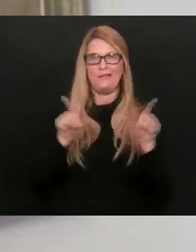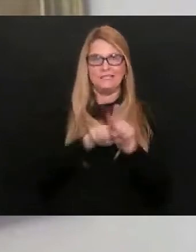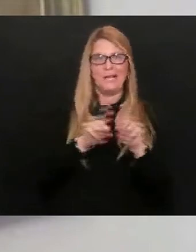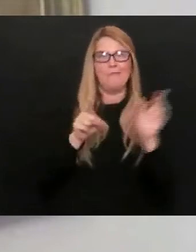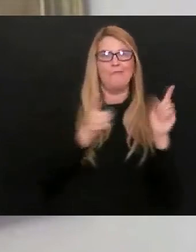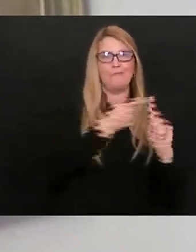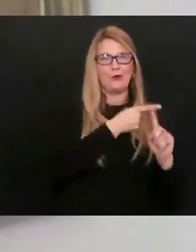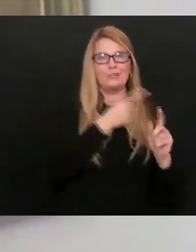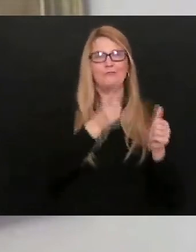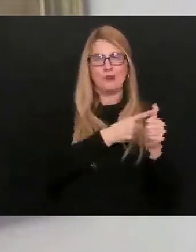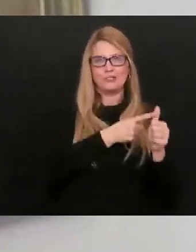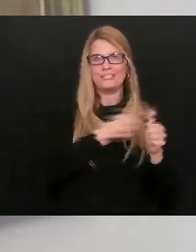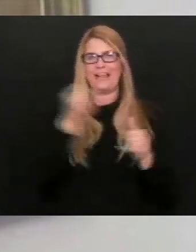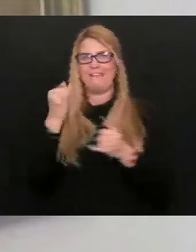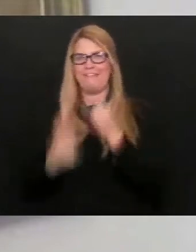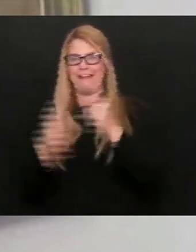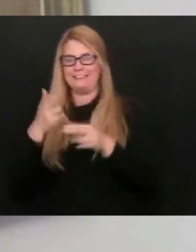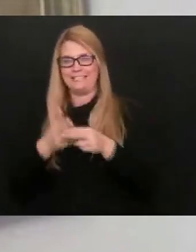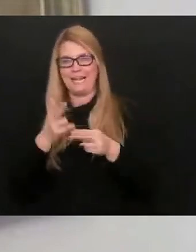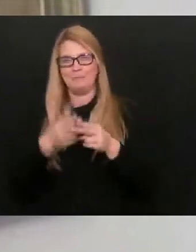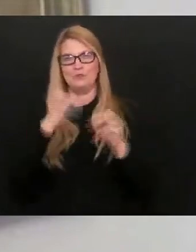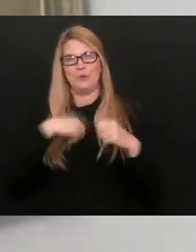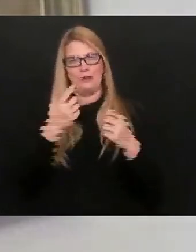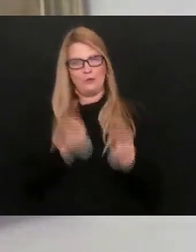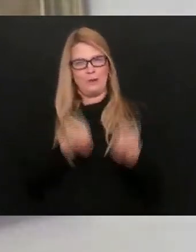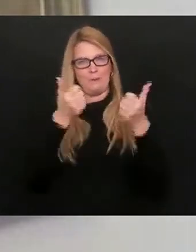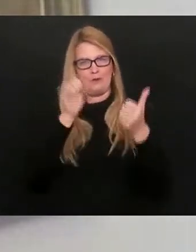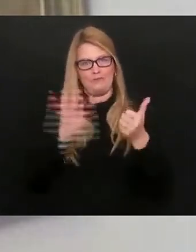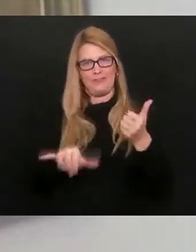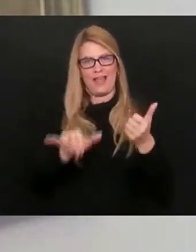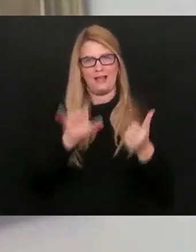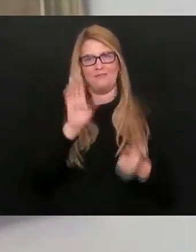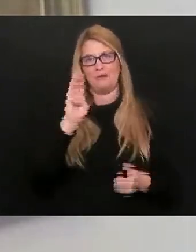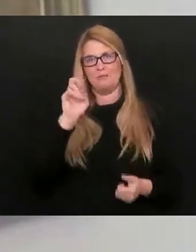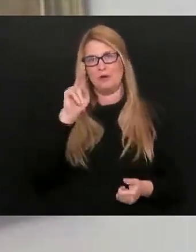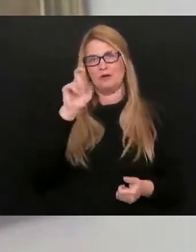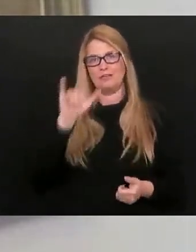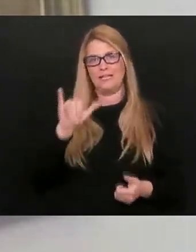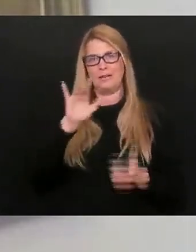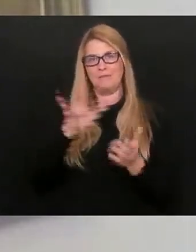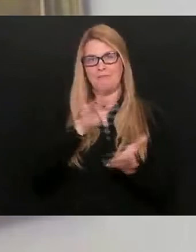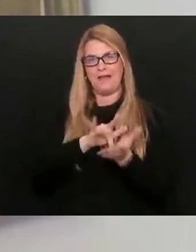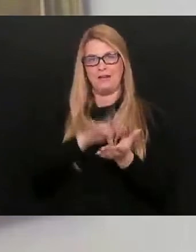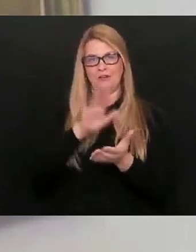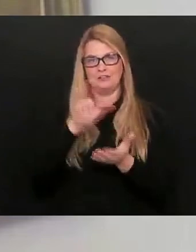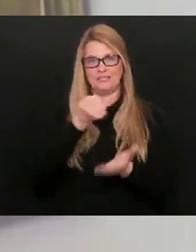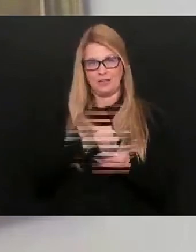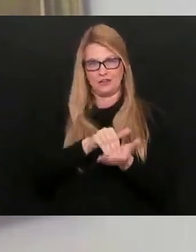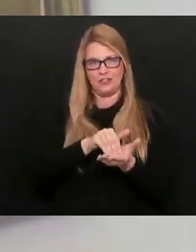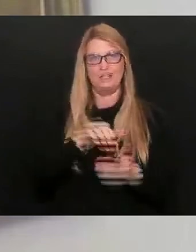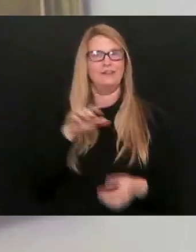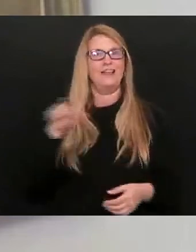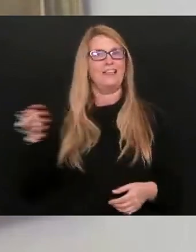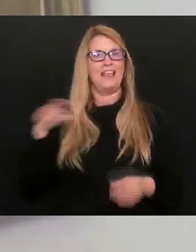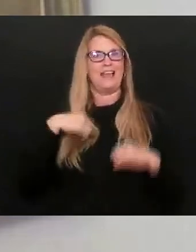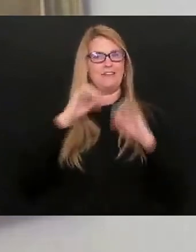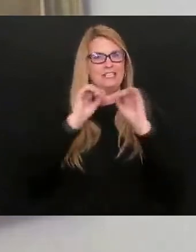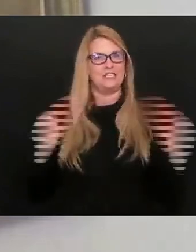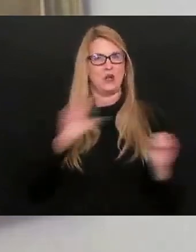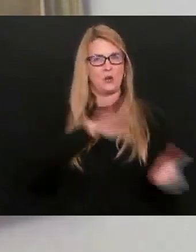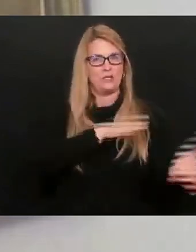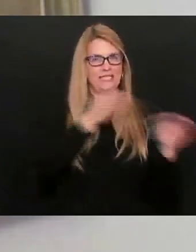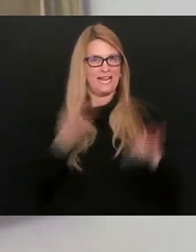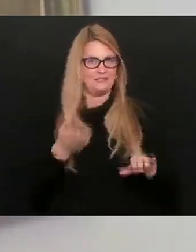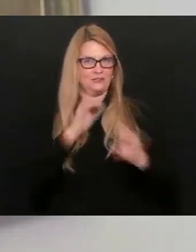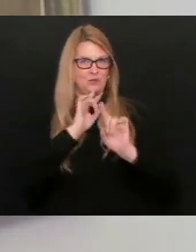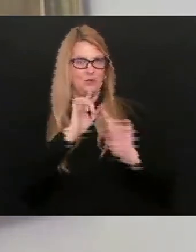that death that was listed at Berkeley Medical Center was removed. So Berkeley Medical Center had no deaths to report to our